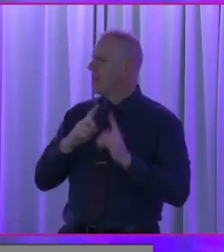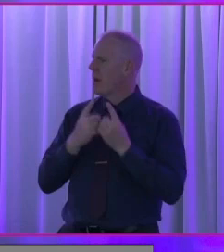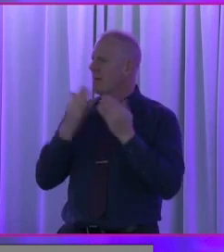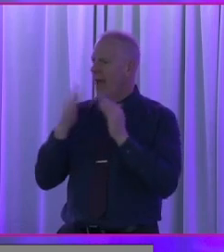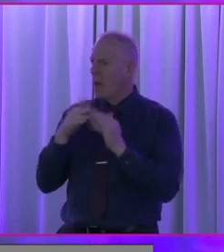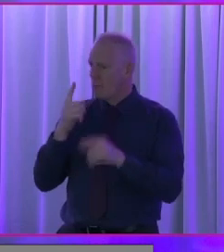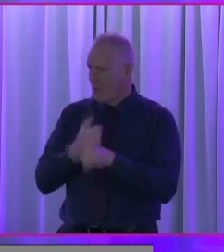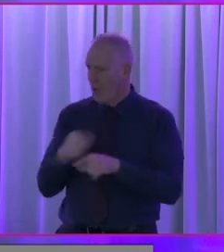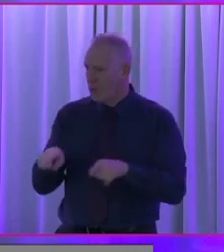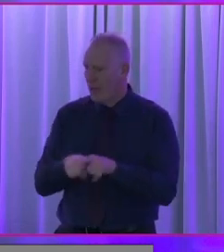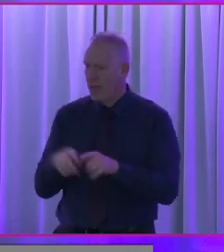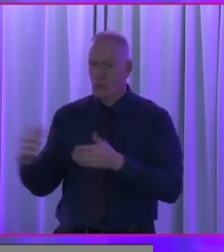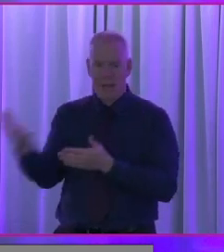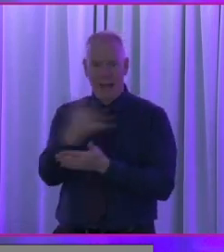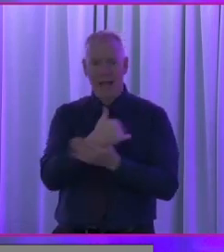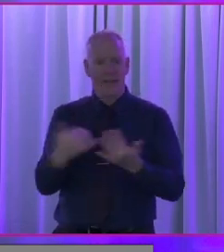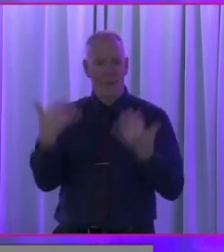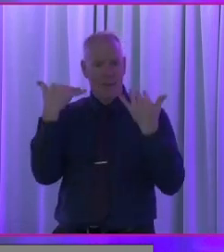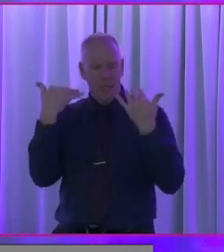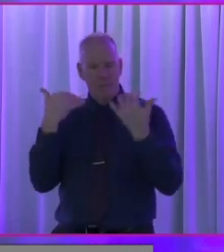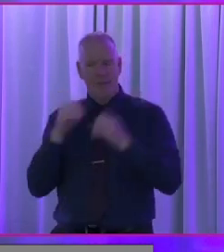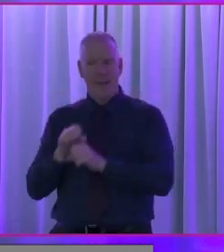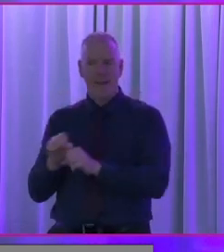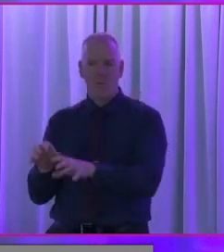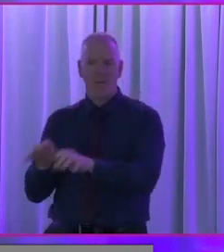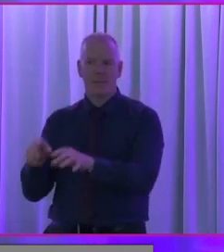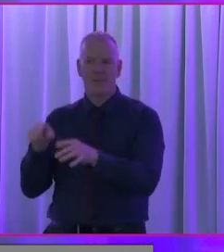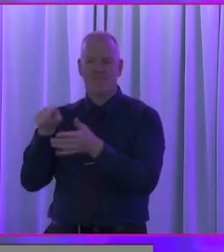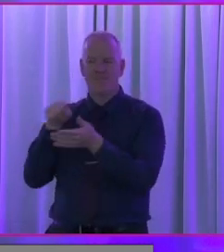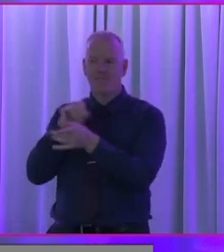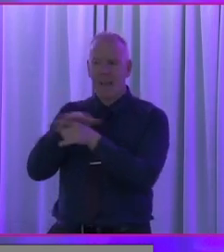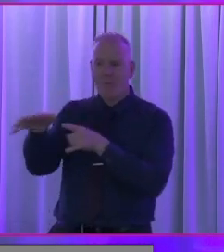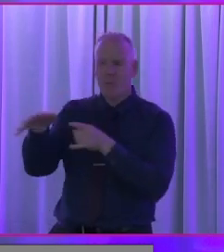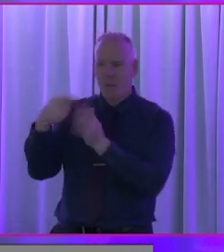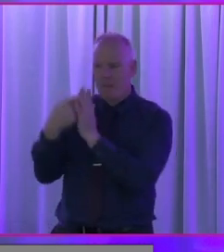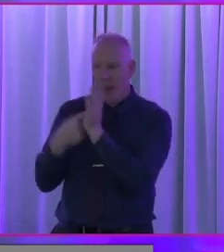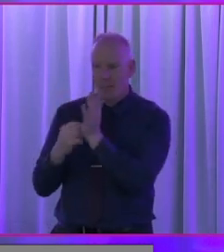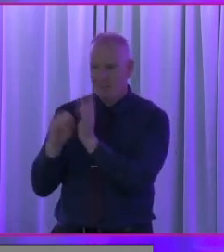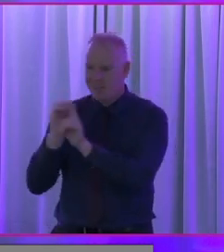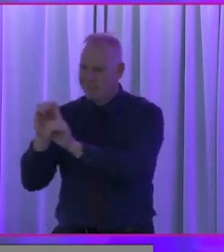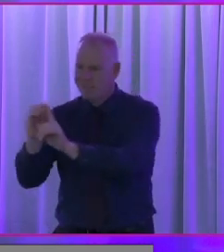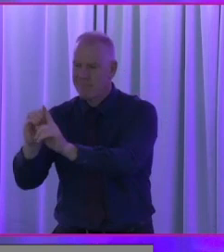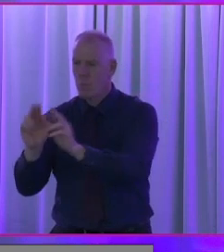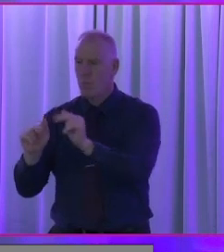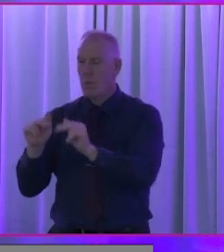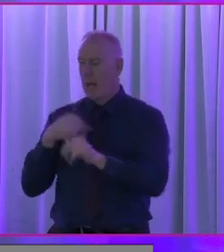as well, to gather up this data that feeds into policy development. I know time is short, Christabel.